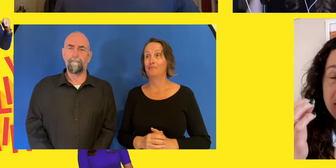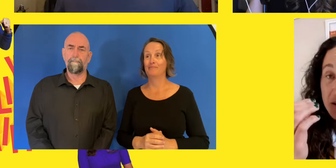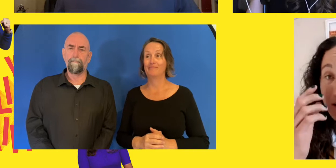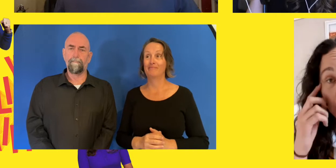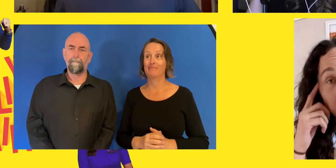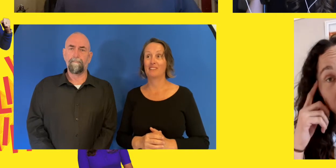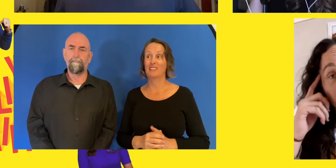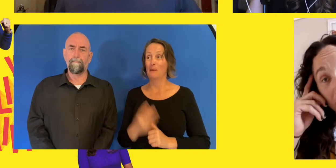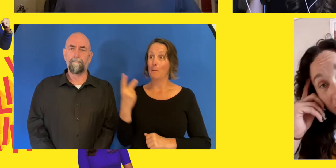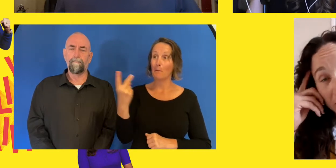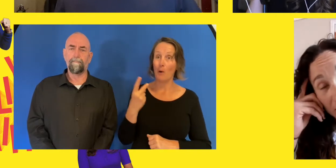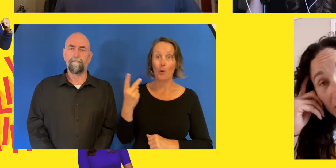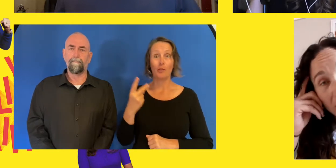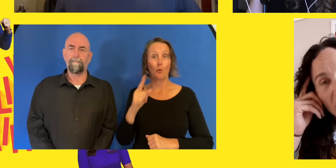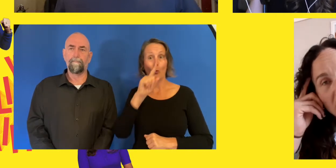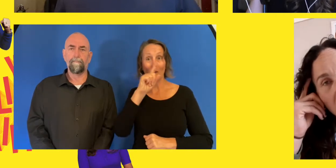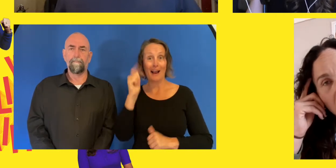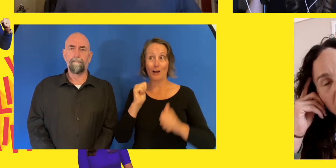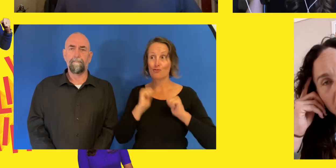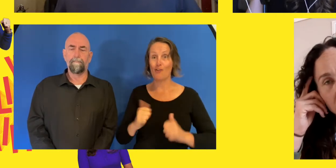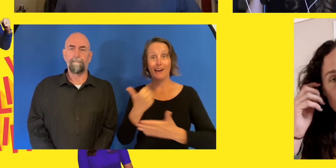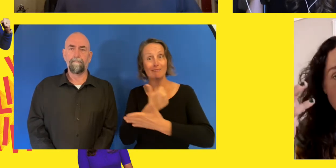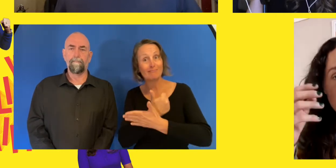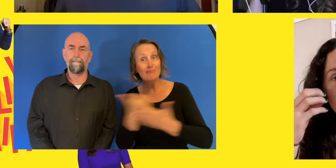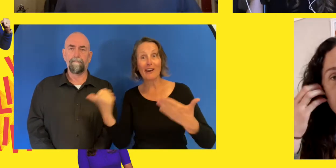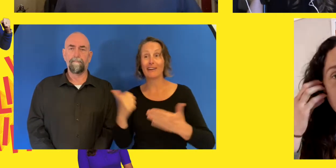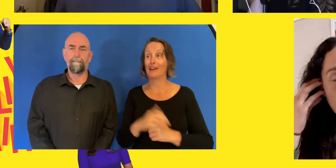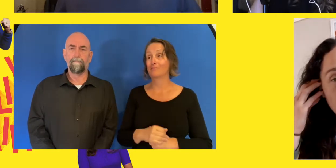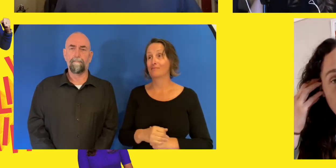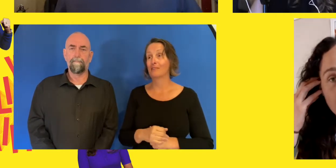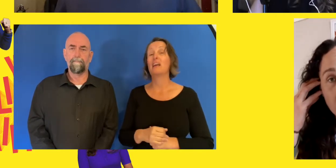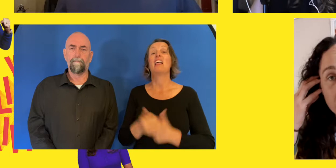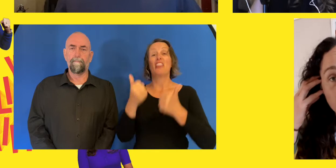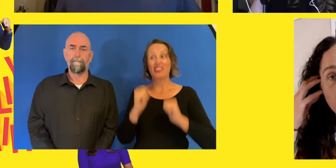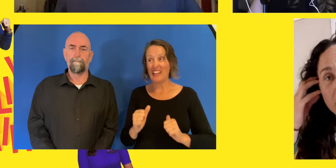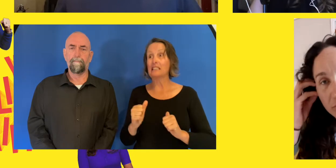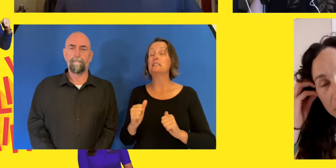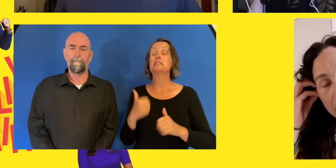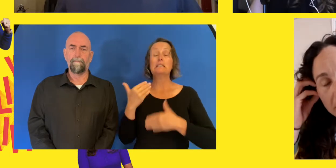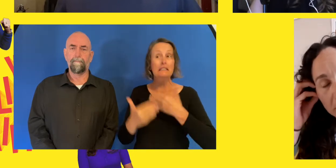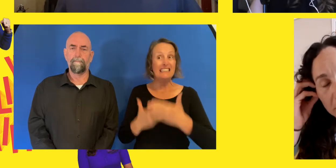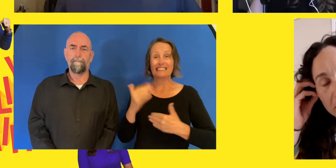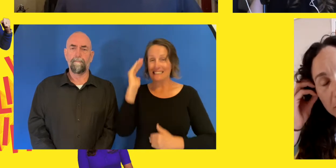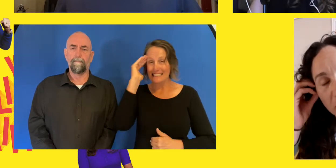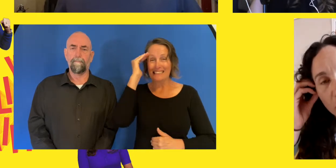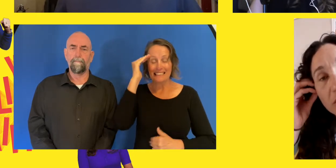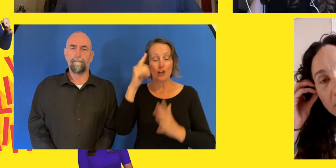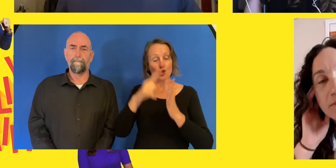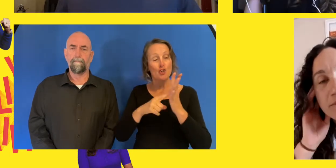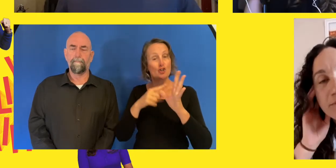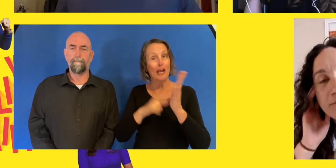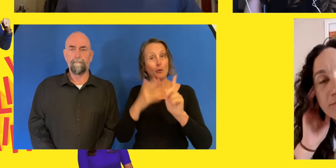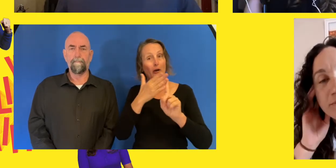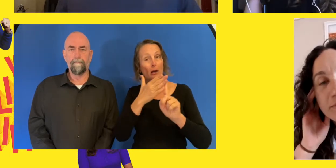there. And then basically since the end of January, we've been relatively lucky. We've been able to capitalise a lot and make some big steps forward.